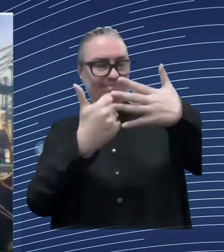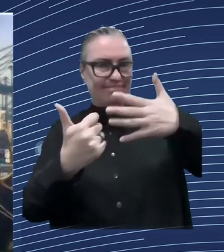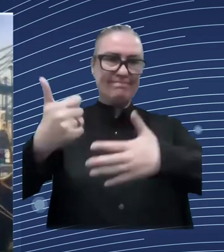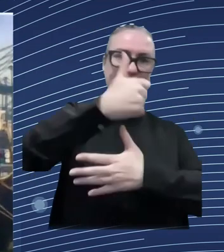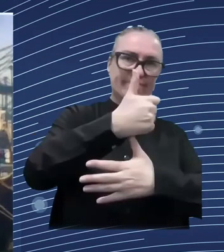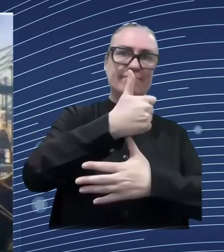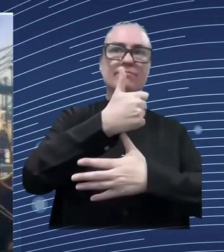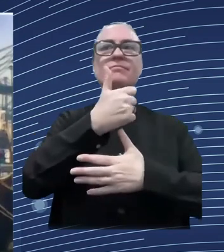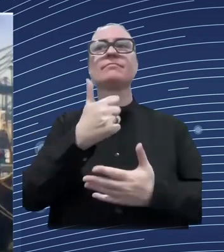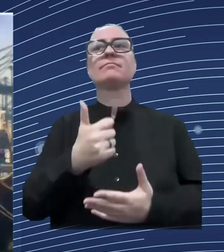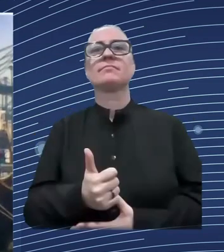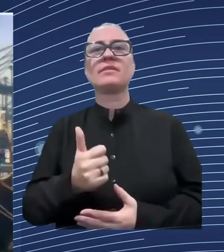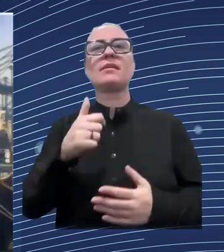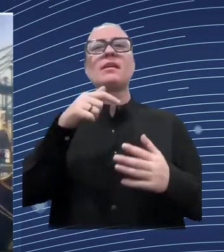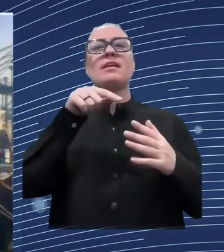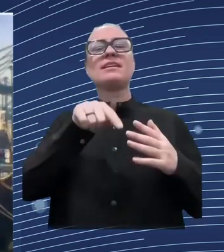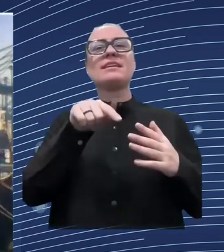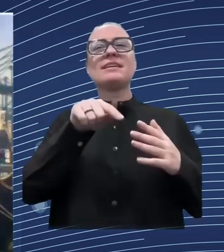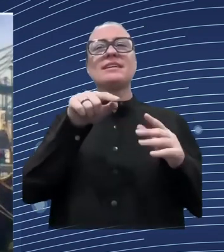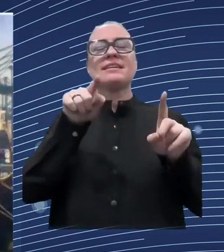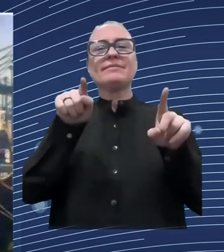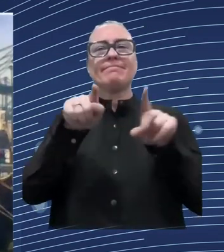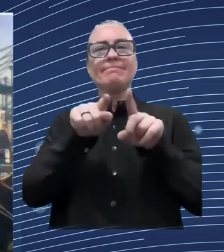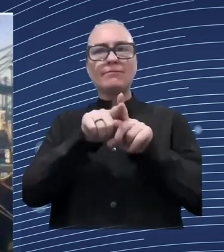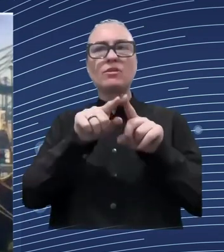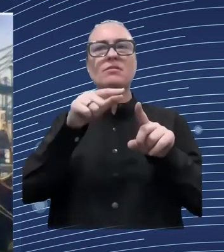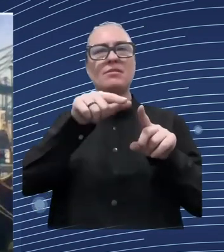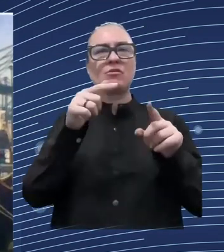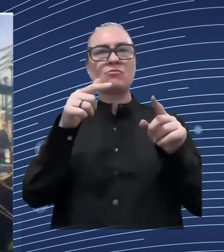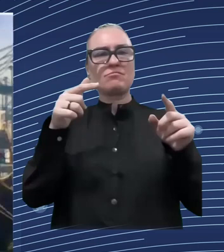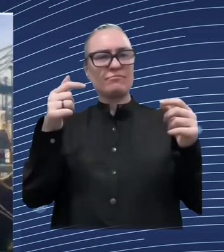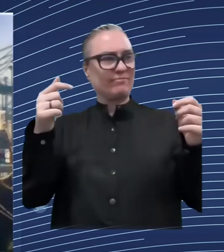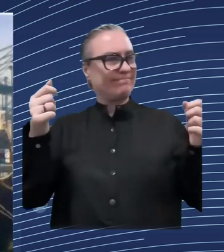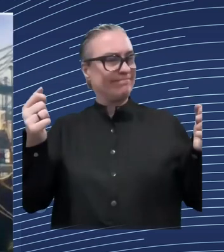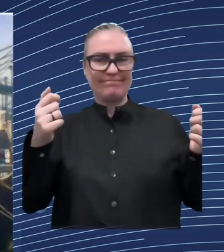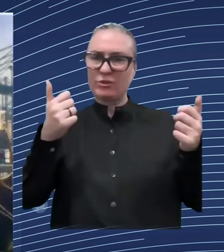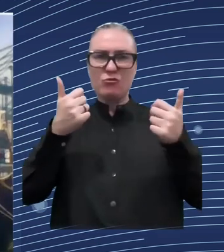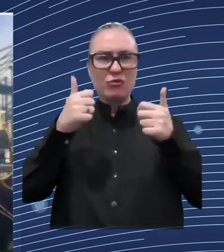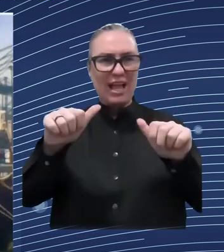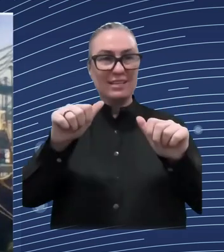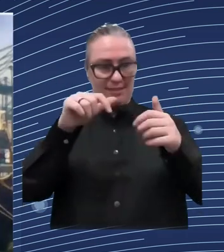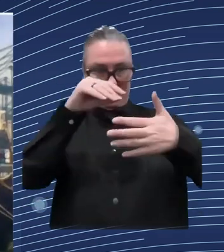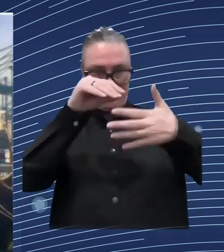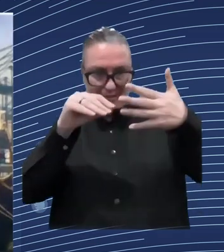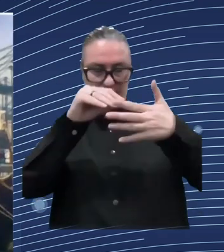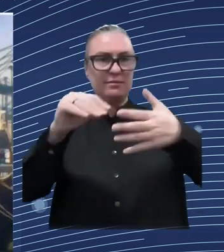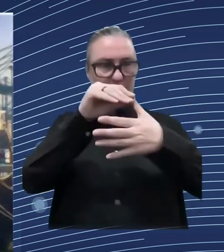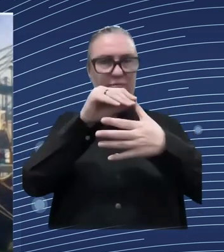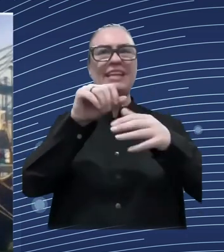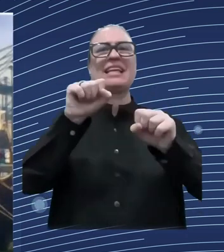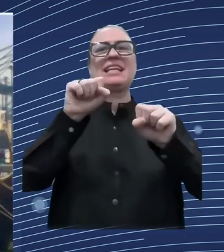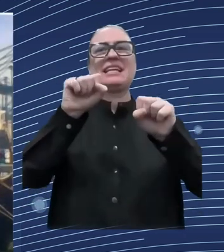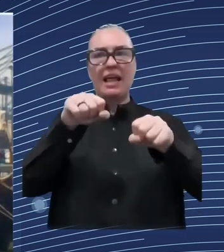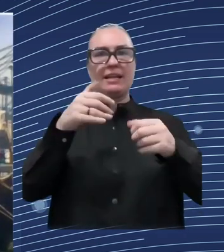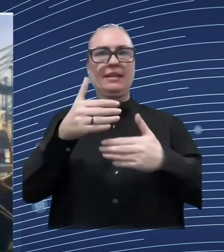of the key areas and this is an area where actually they're performing much better than many member states and could become a